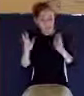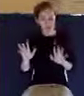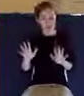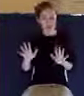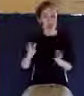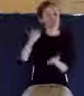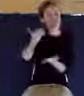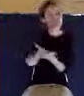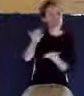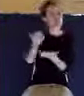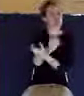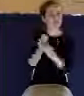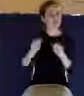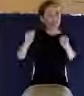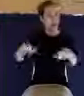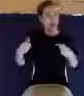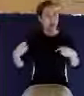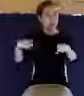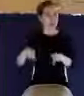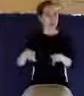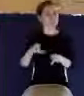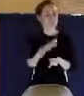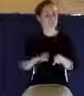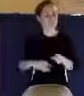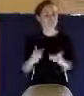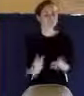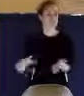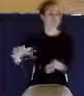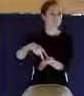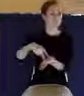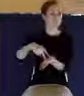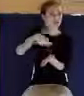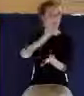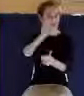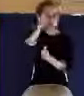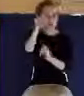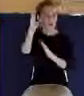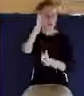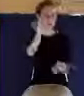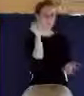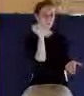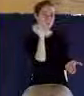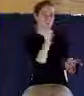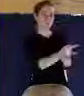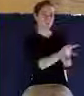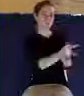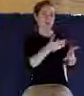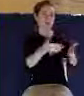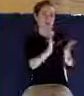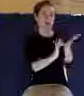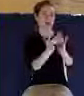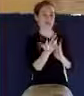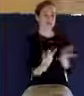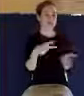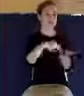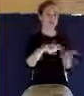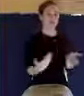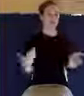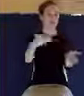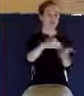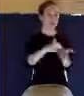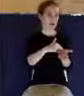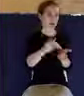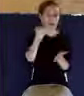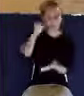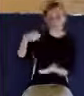That was God the Father's approval of the sacrifice of Christ. And so when you feel like you